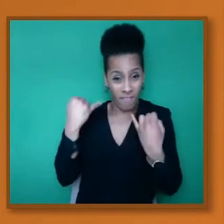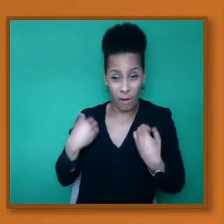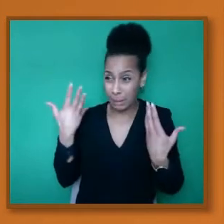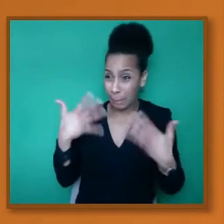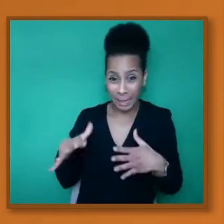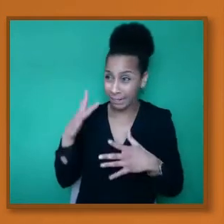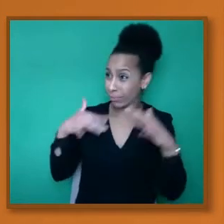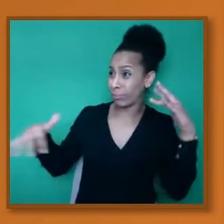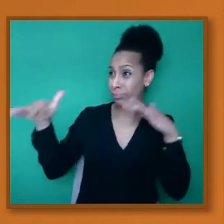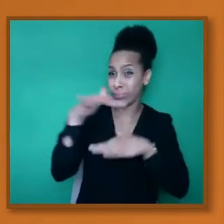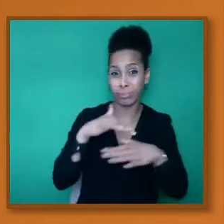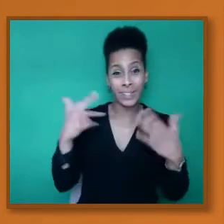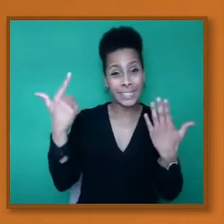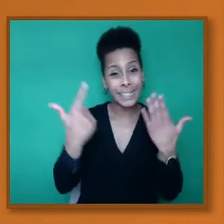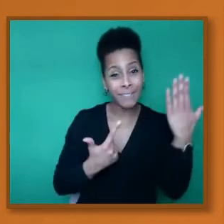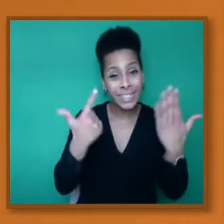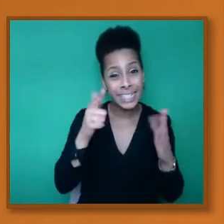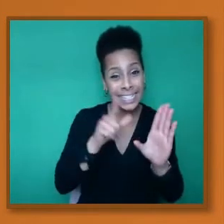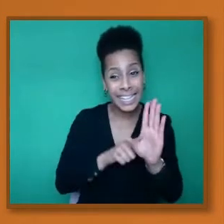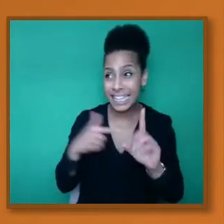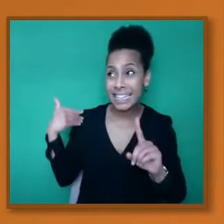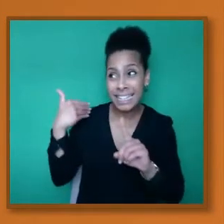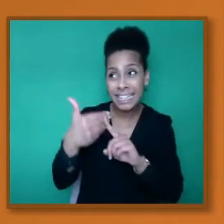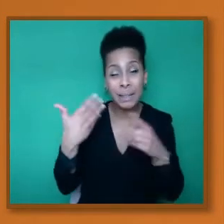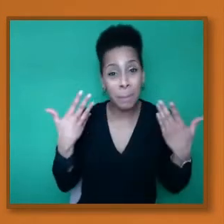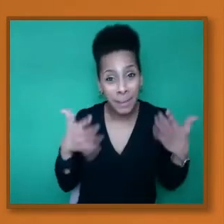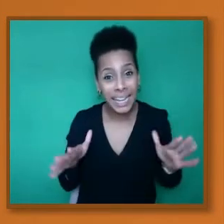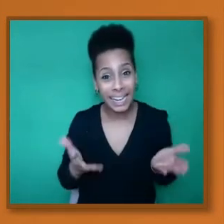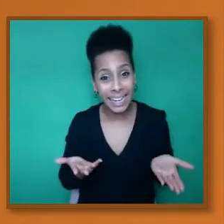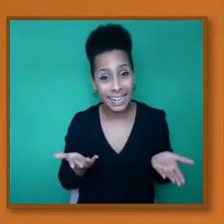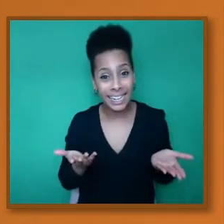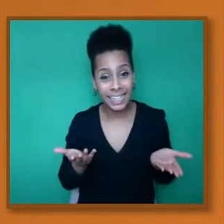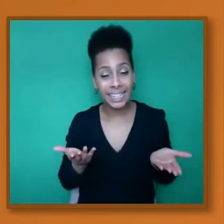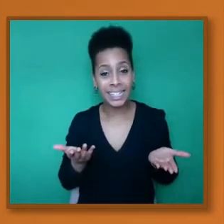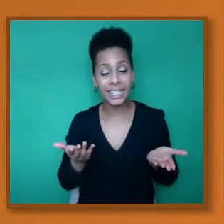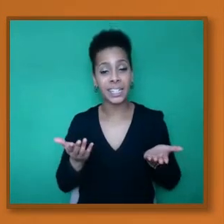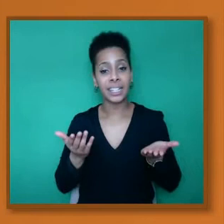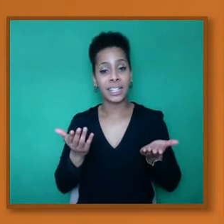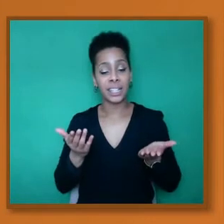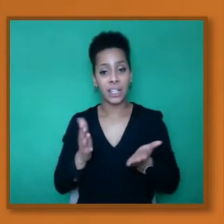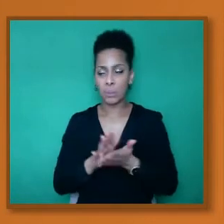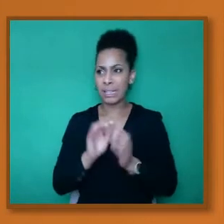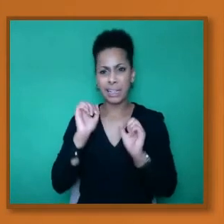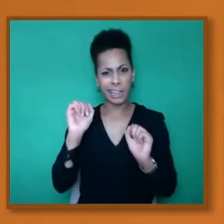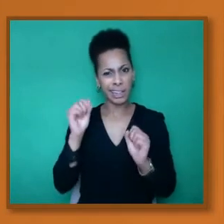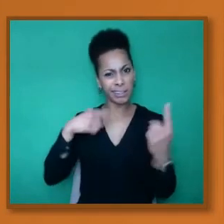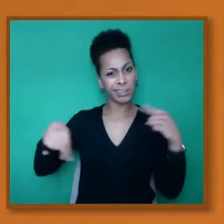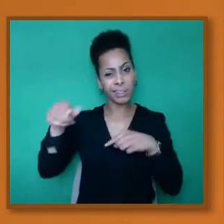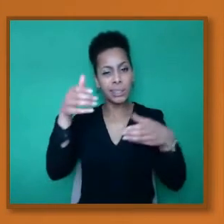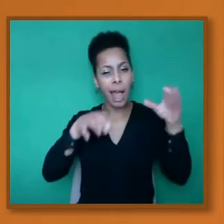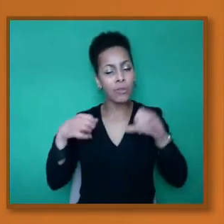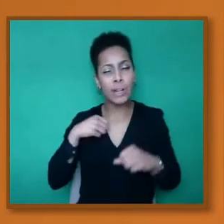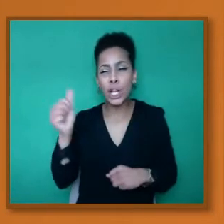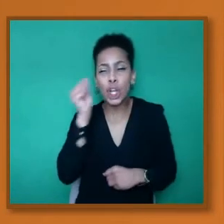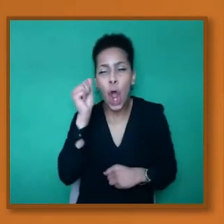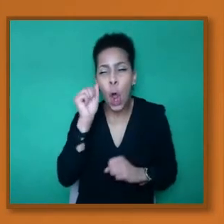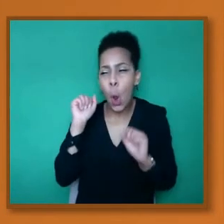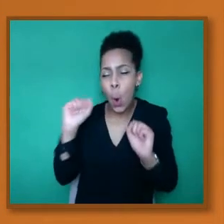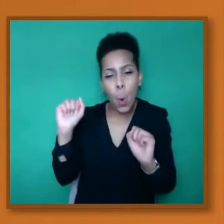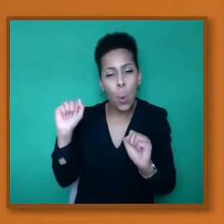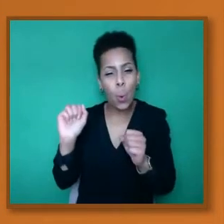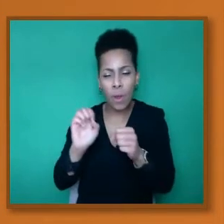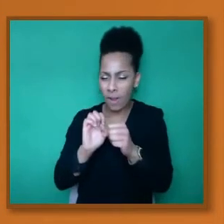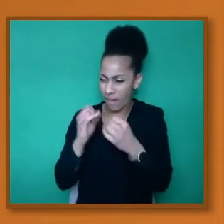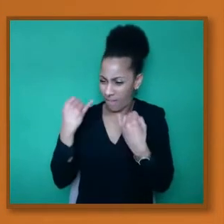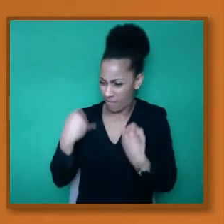So the makeup of the virus is how they operate was understood. Scientists understood it. Another